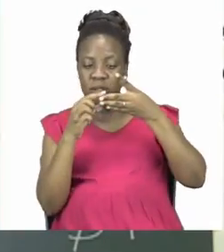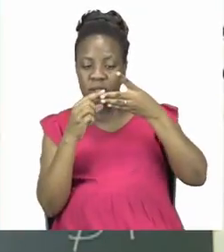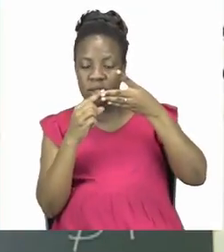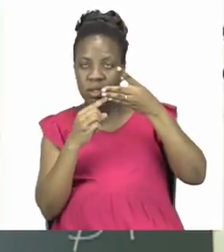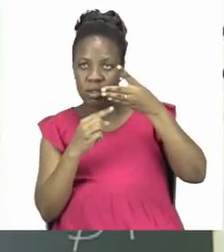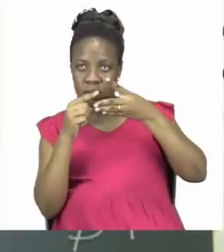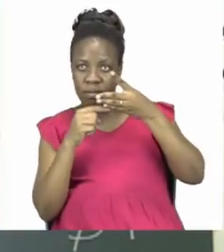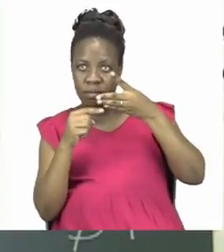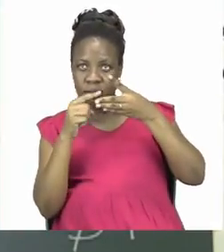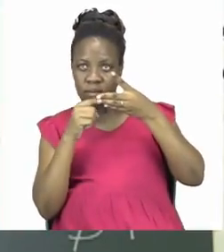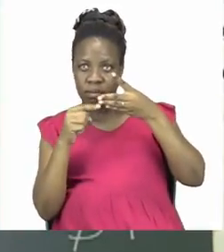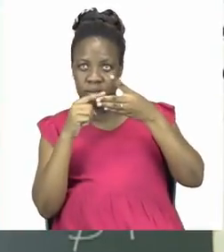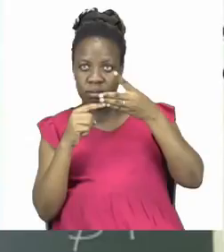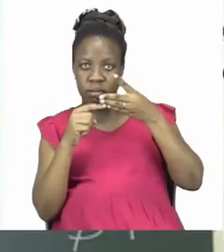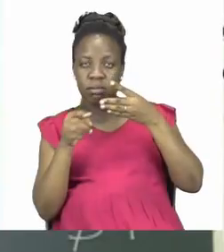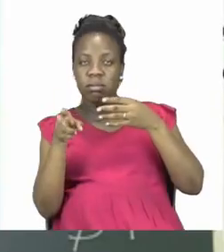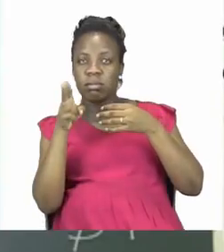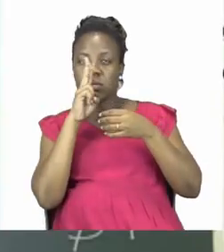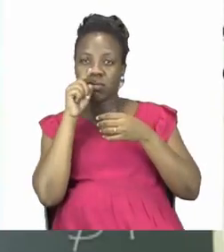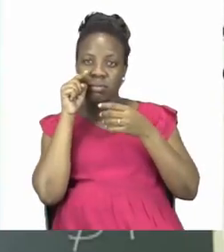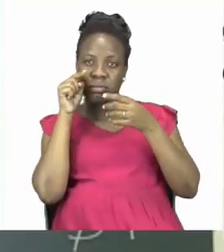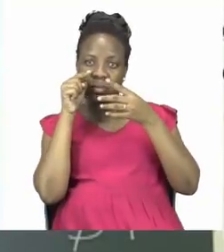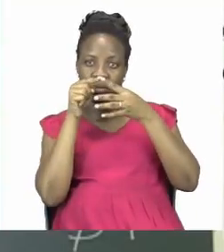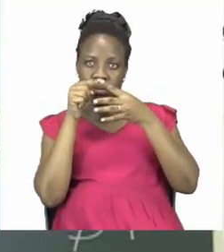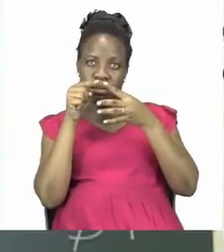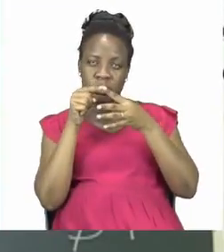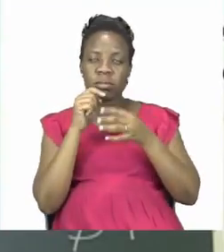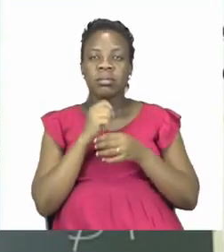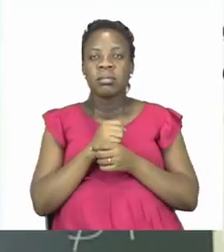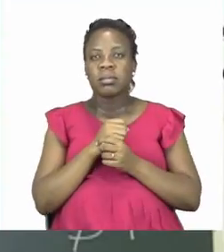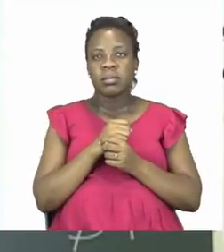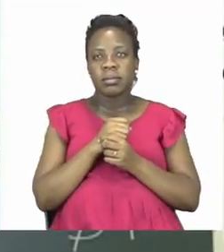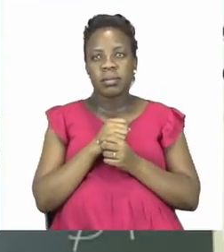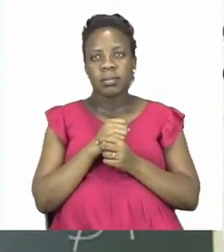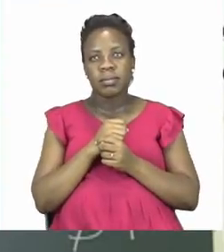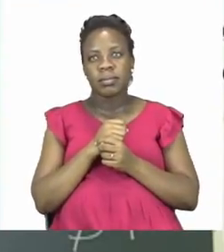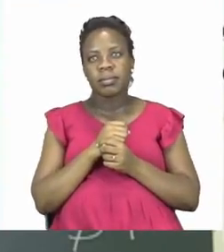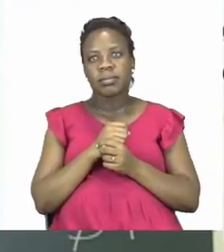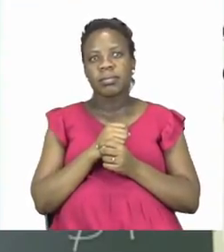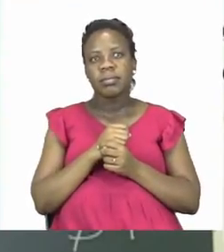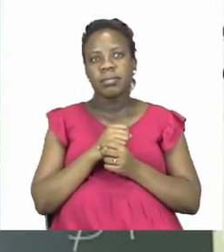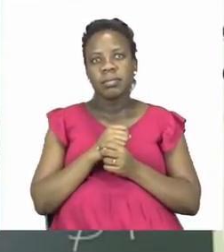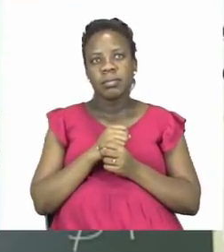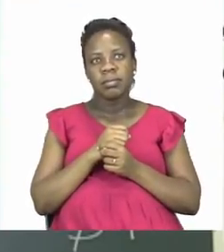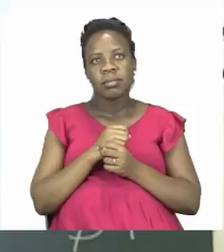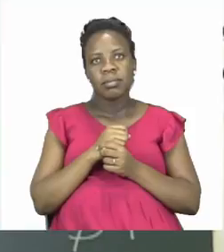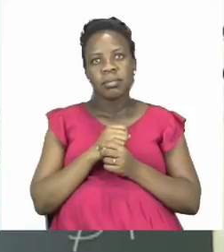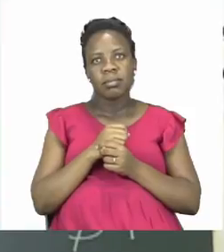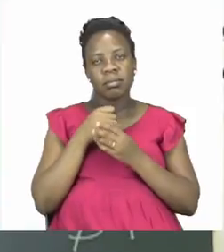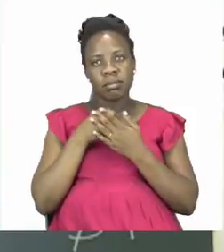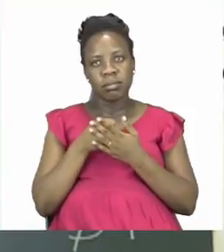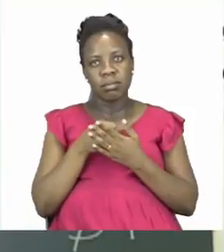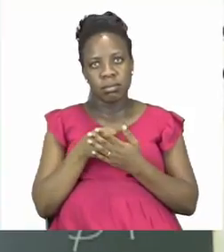these other numbers must equal to. All right. Now I need you to go ahead and try